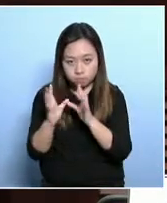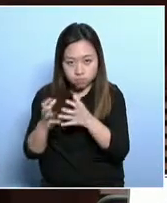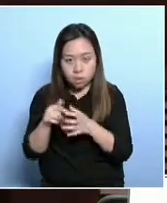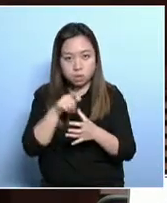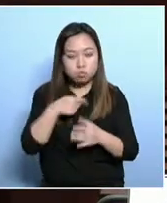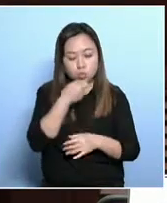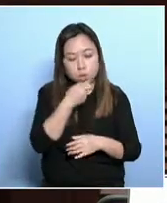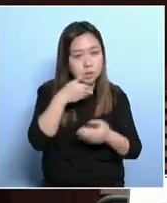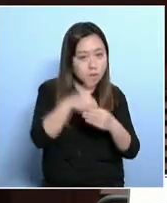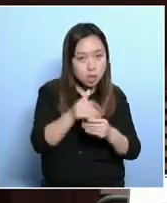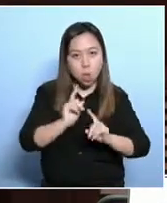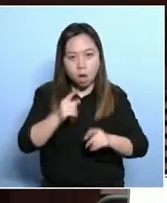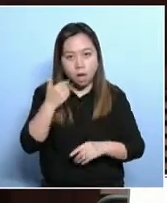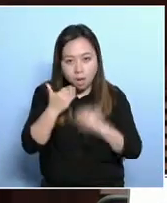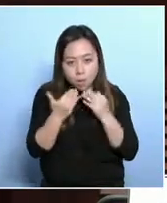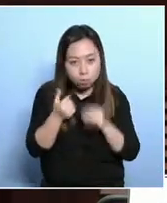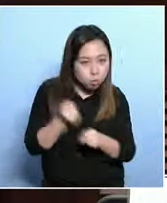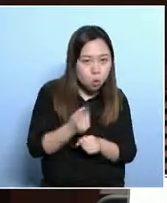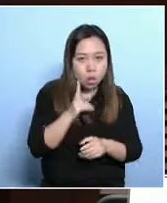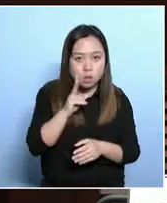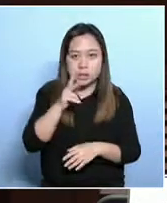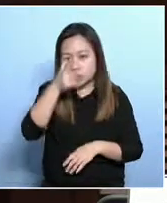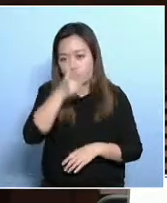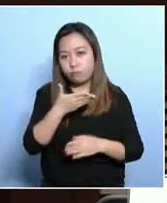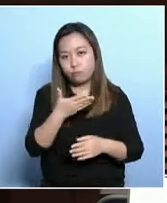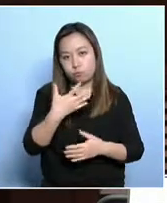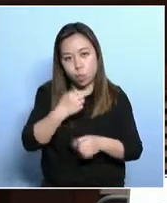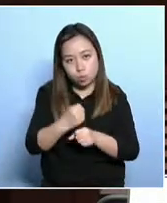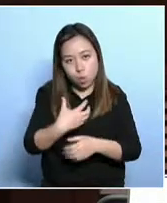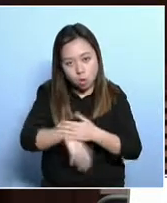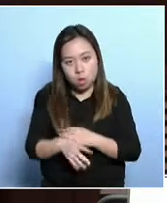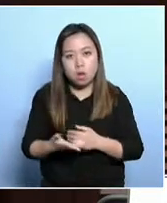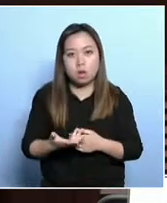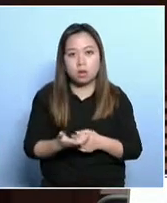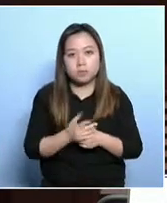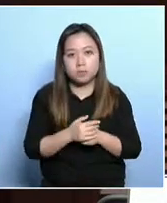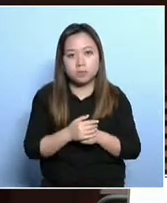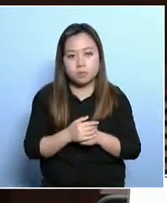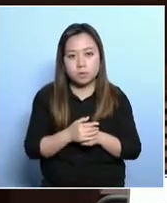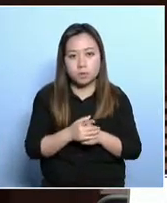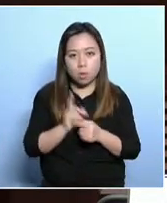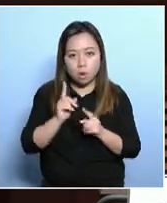also, we would like to look at the job types which we should